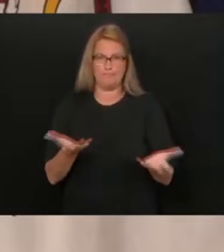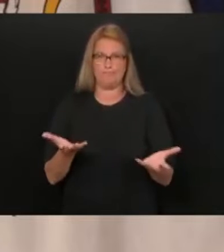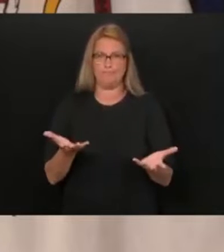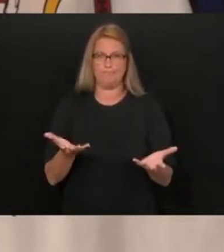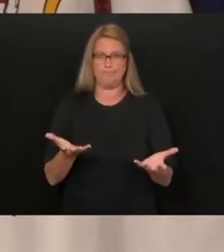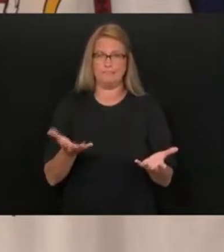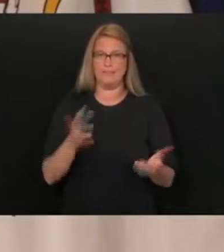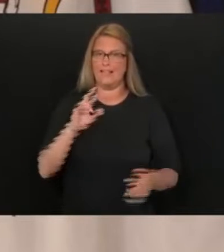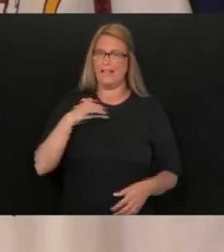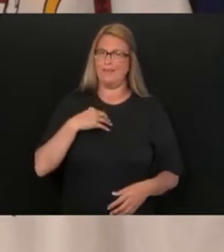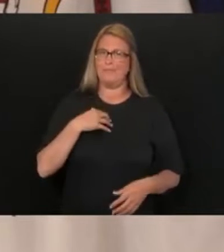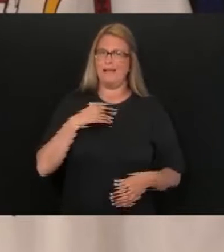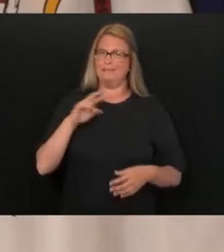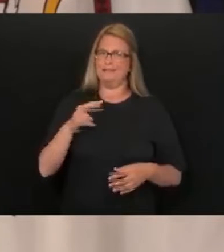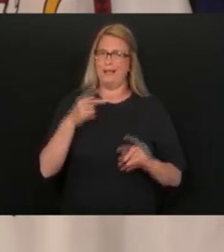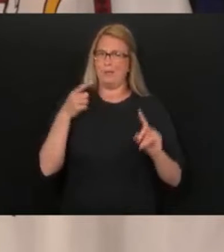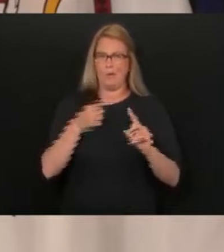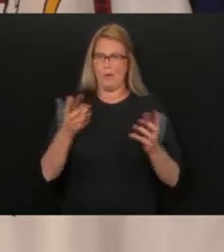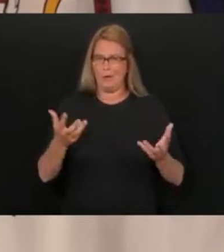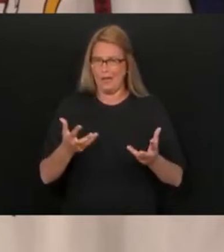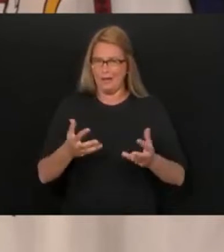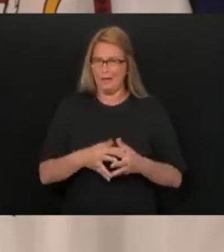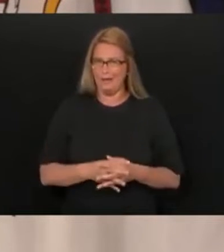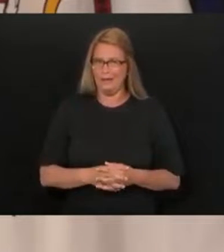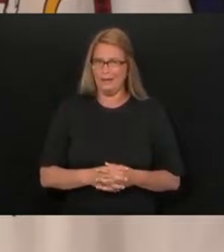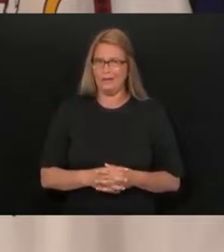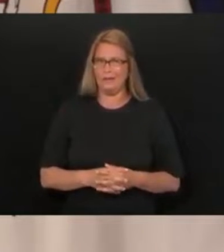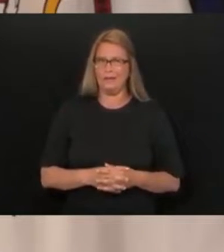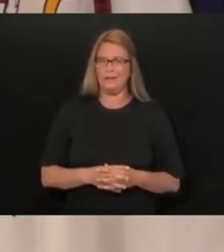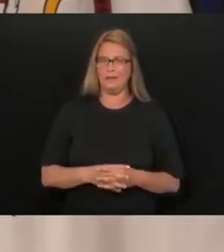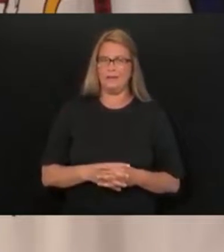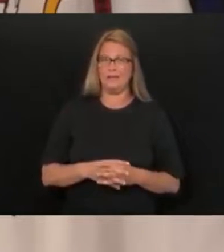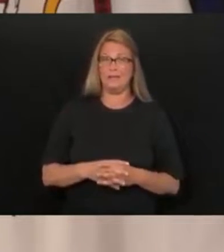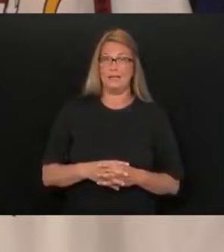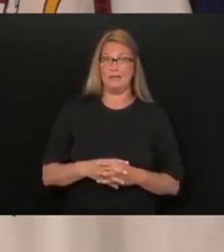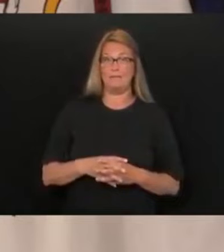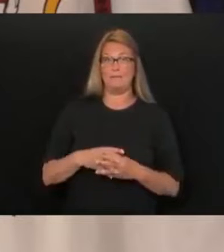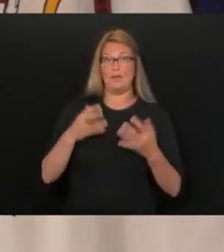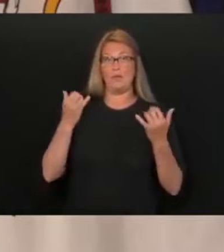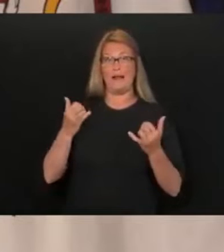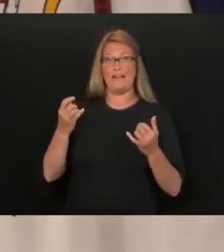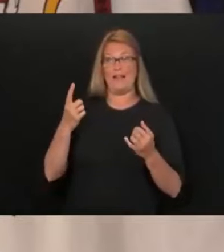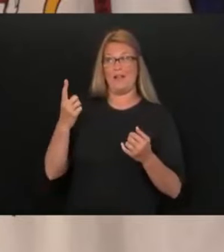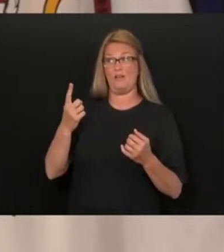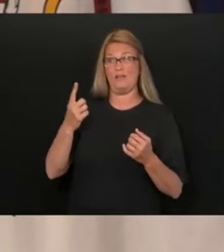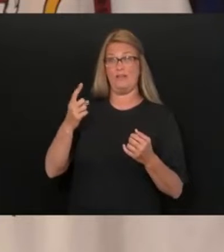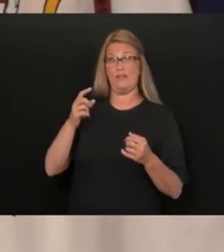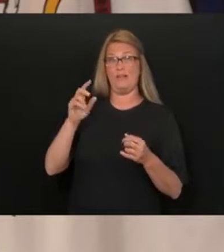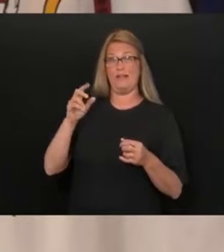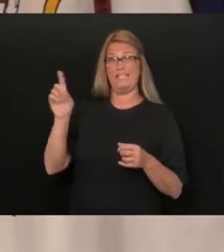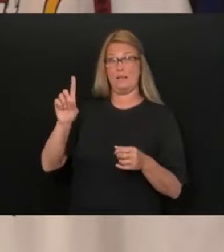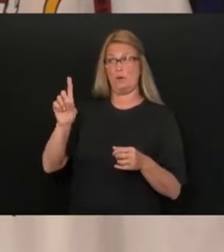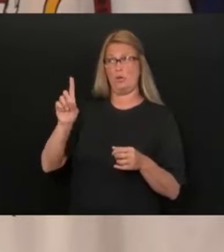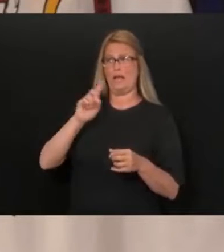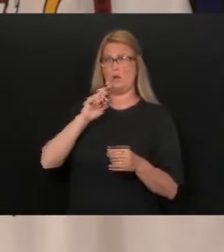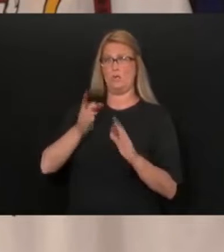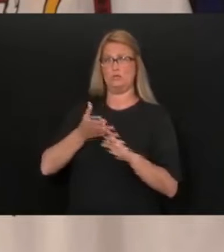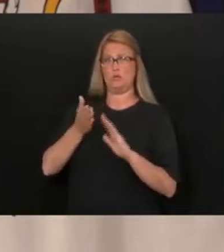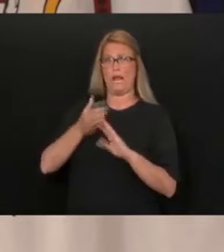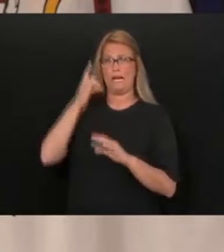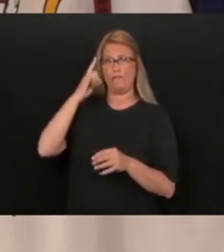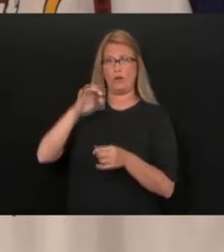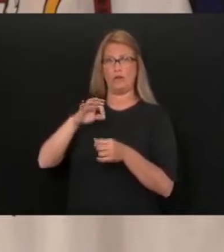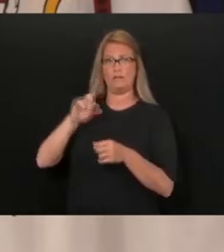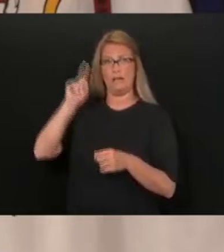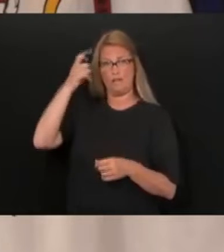The second thing is just this. My opponent is running an ad right now that's a bald-faced lie, and